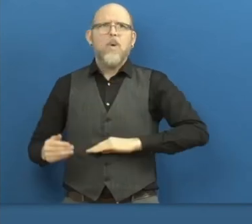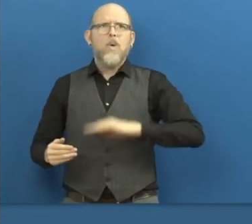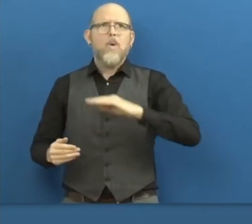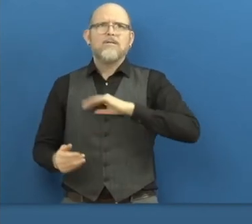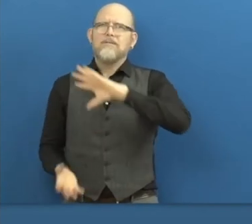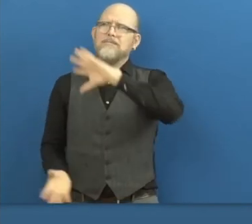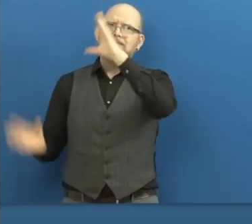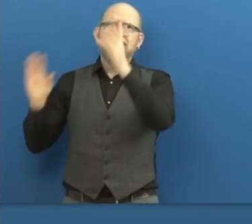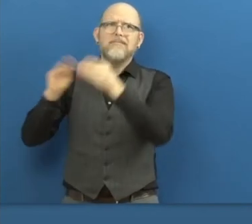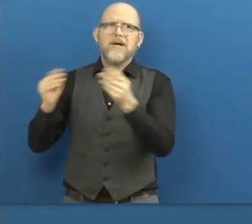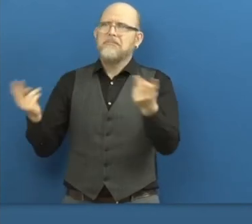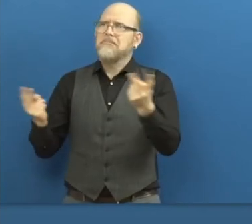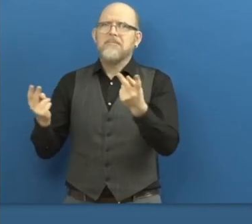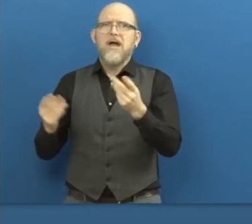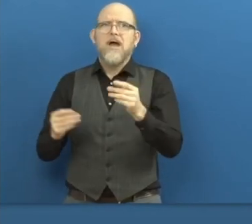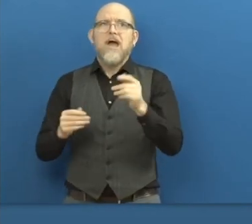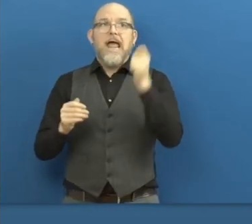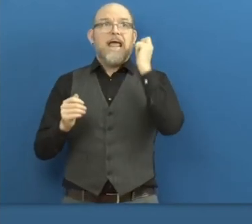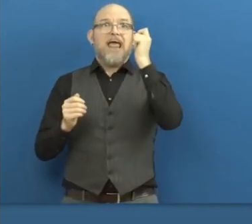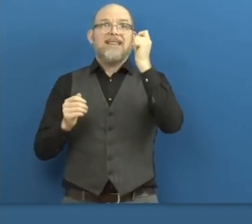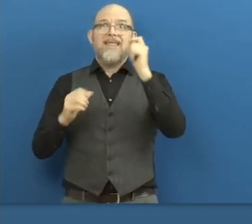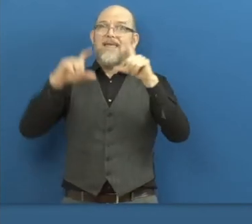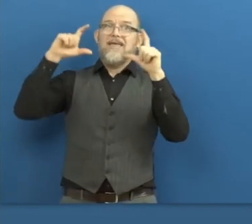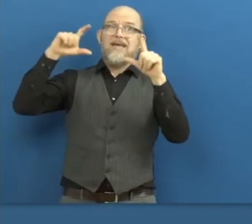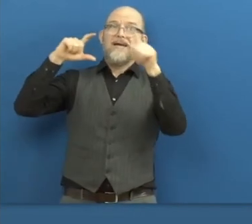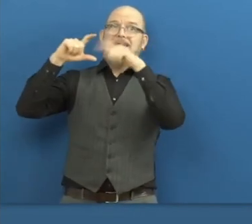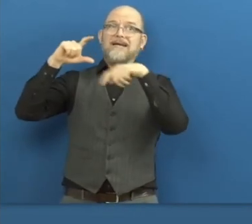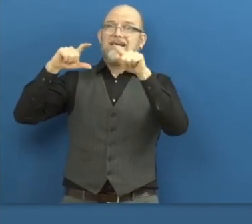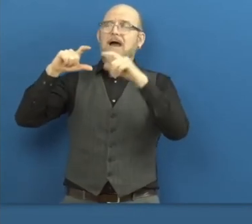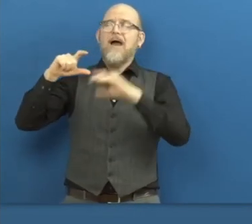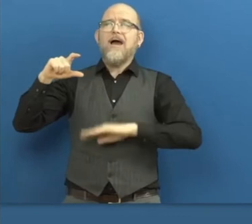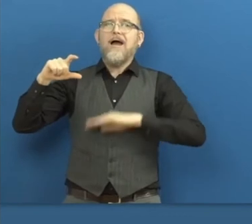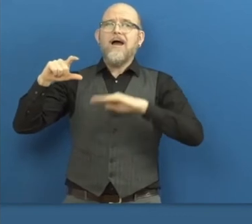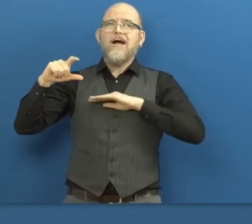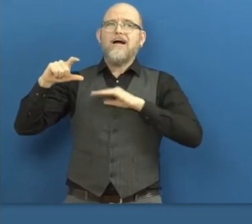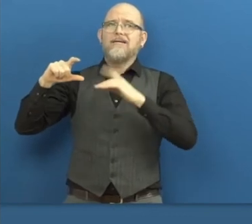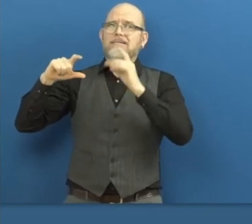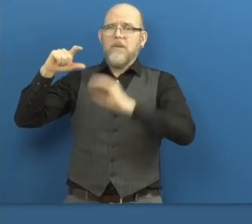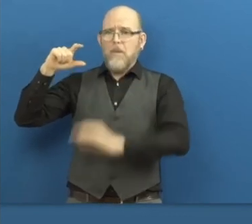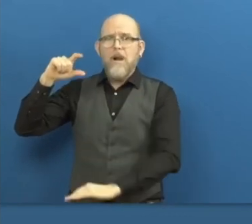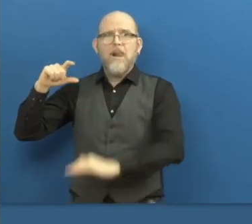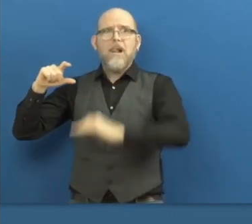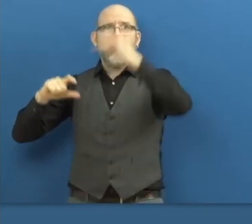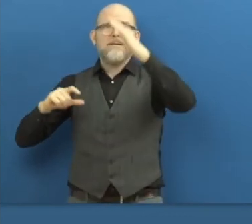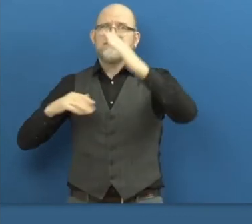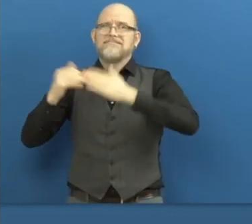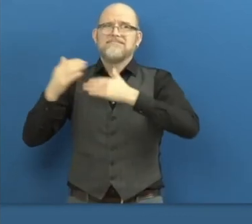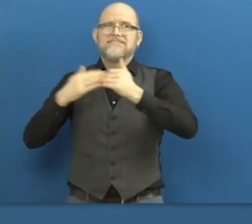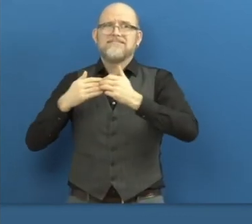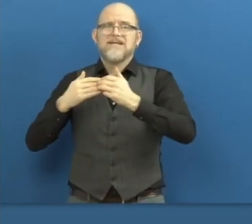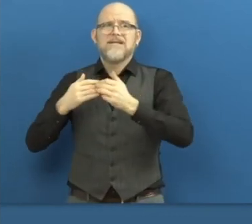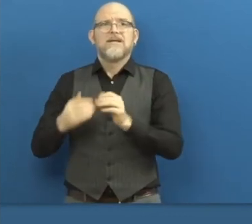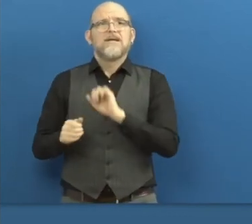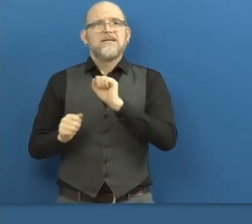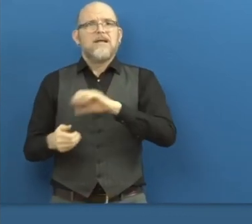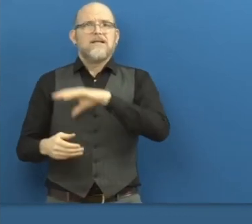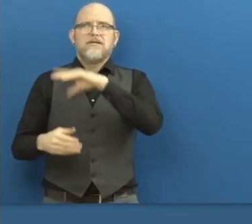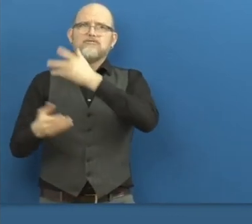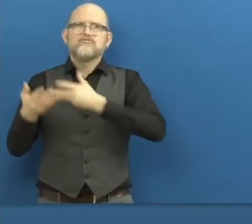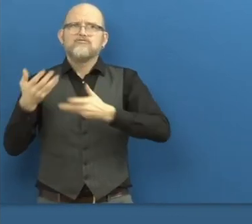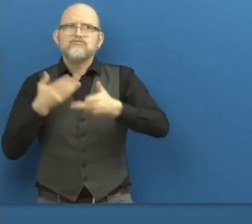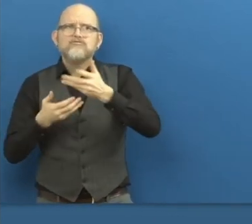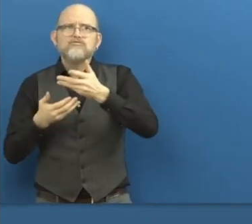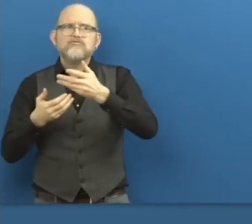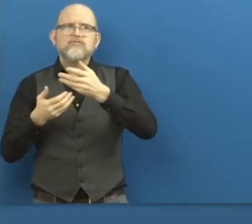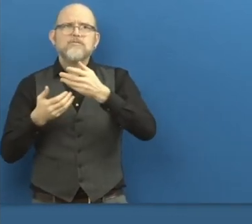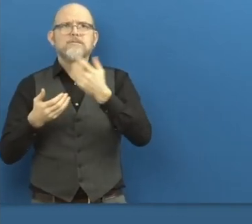And through this alliance, we will be able to interact and find ways in which we will be able to